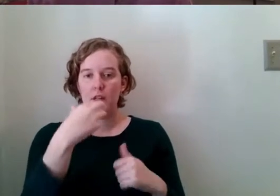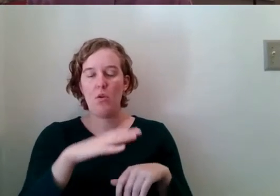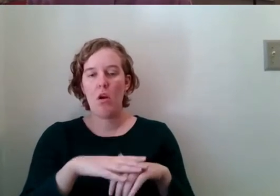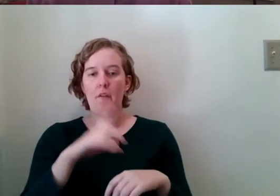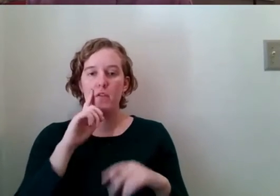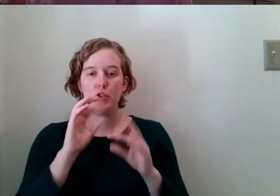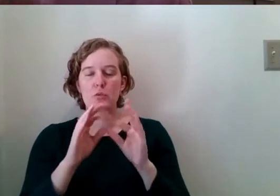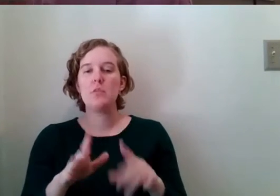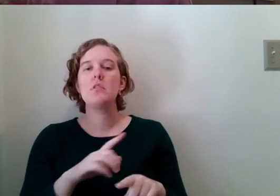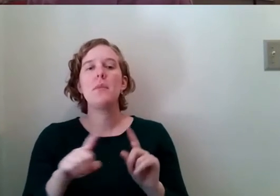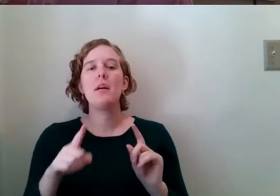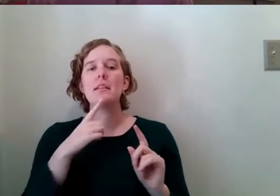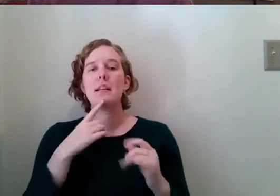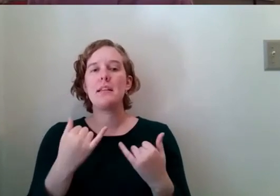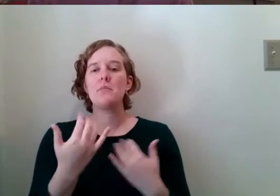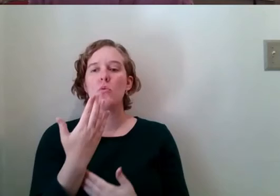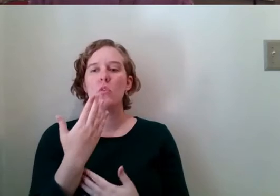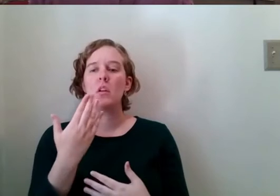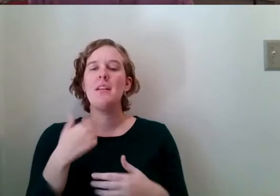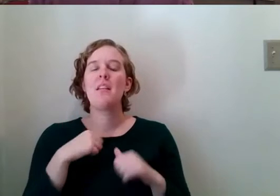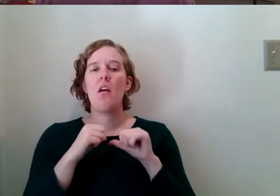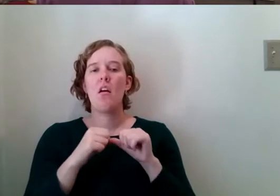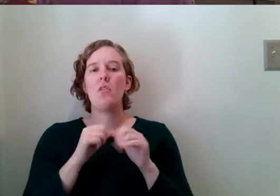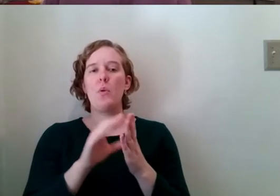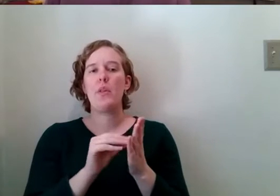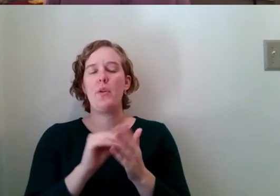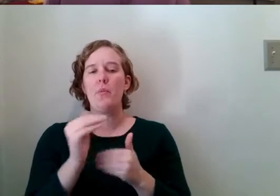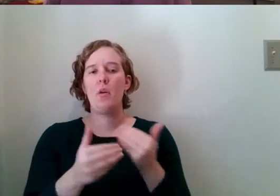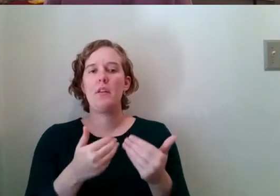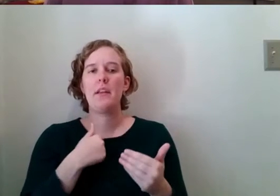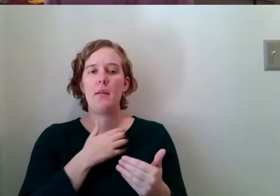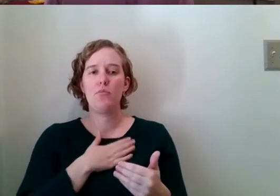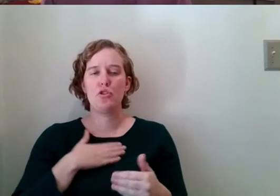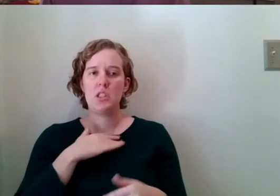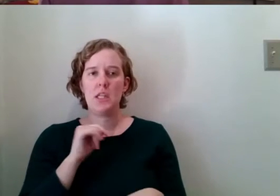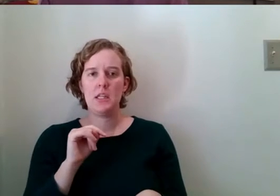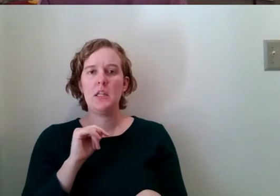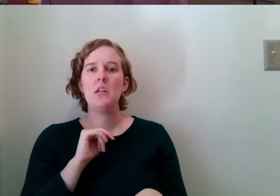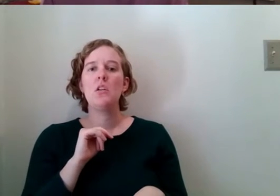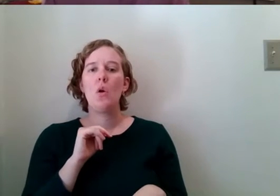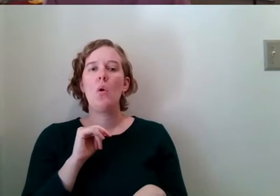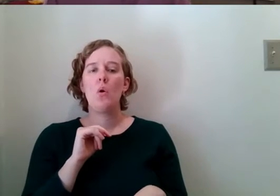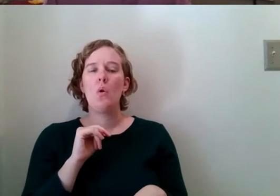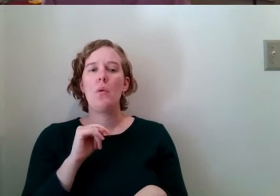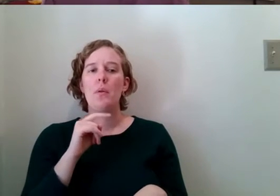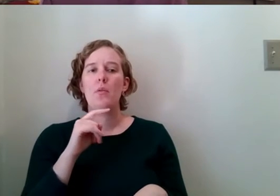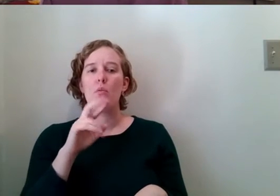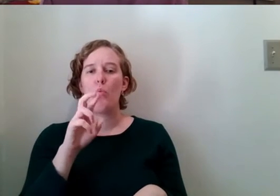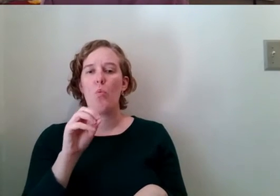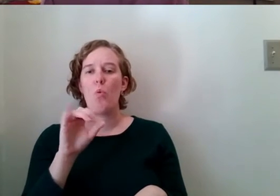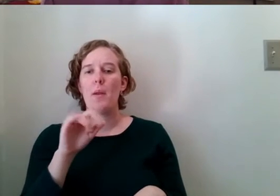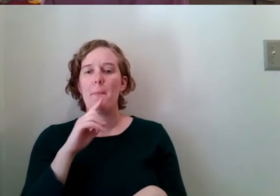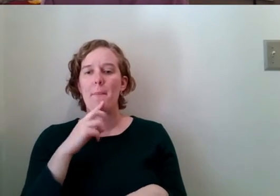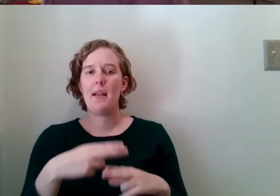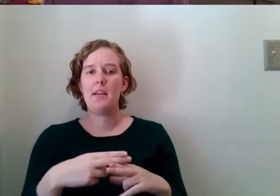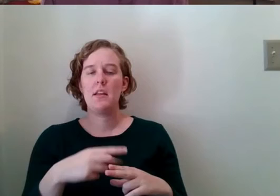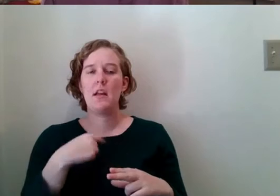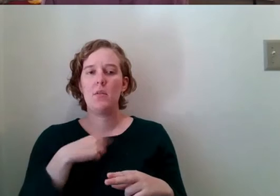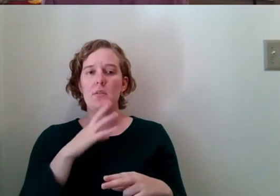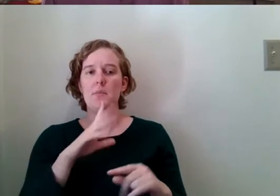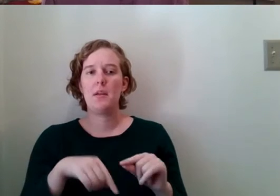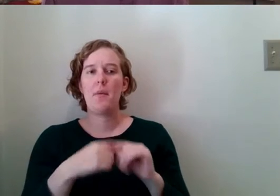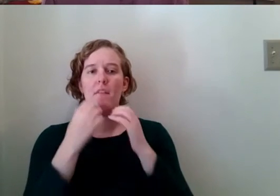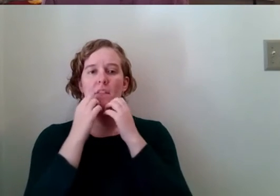morning, too. It's an ongoing learning process and I appreciate it. So as Roy mentioned, I'm going to speak about valuing